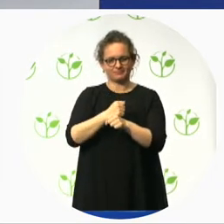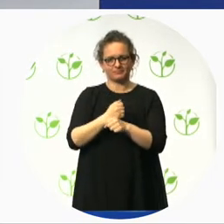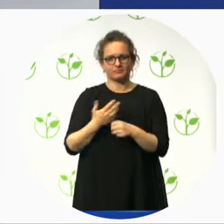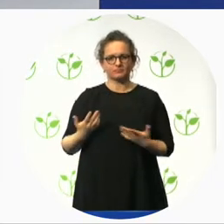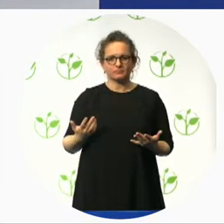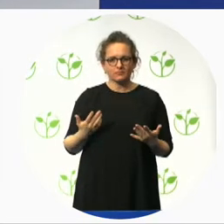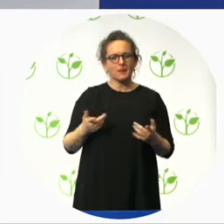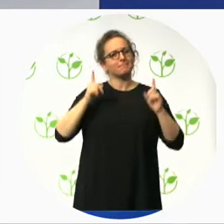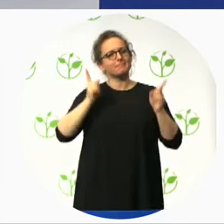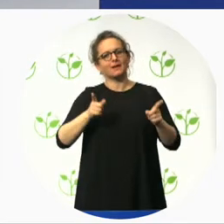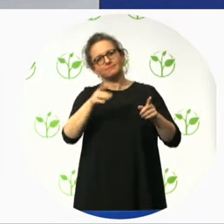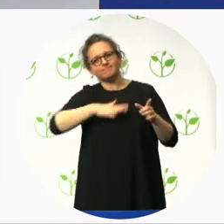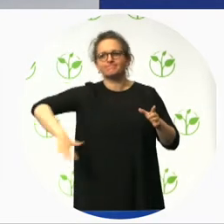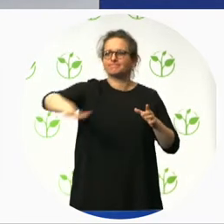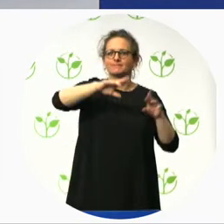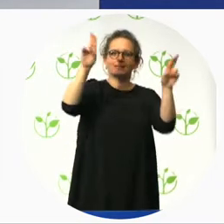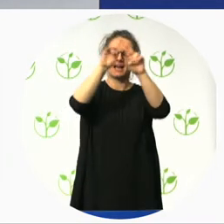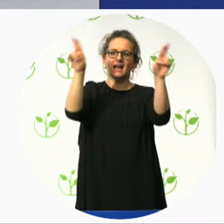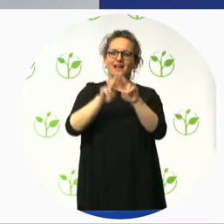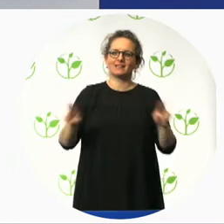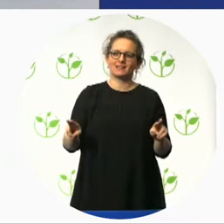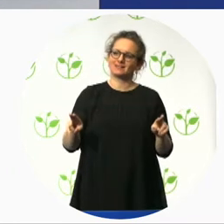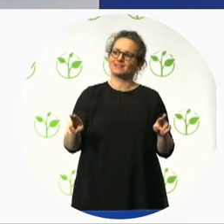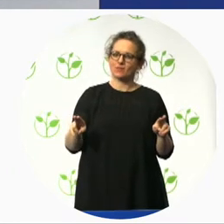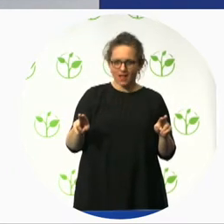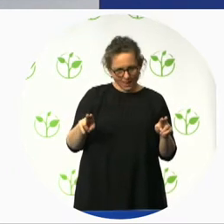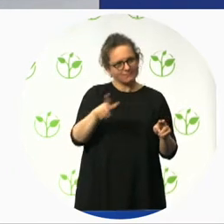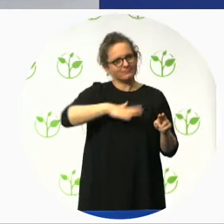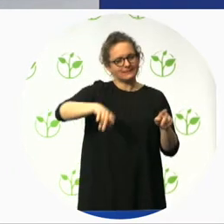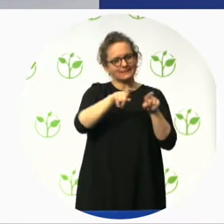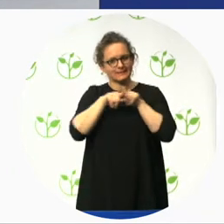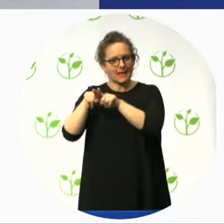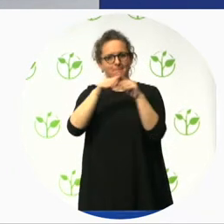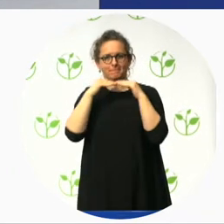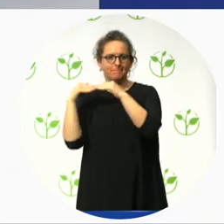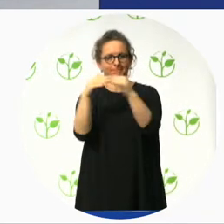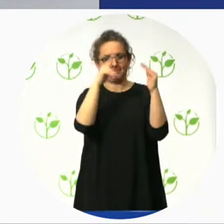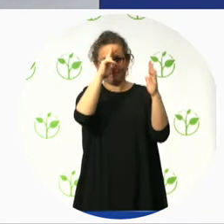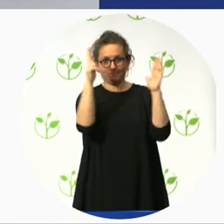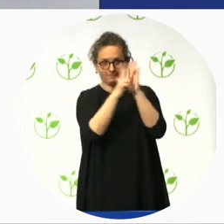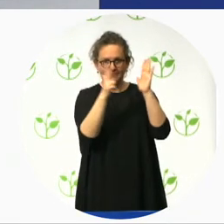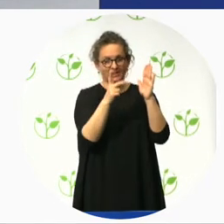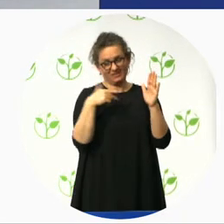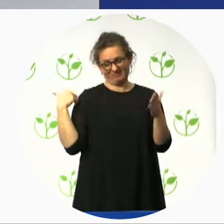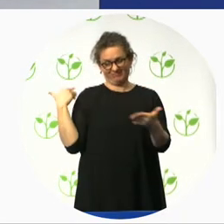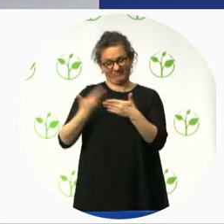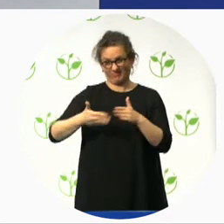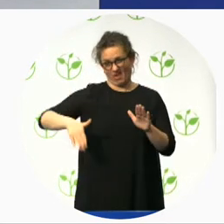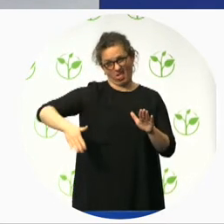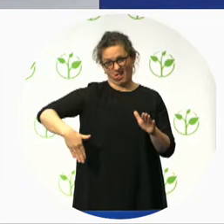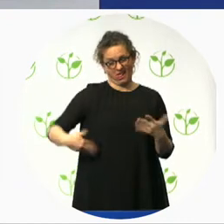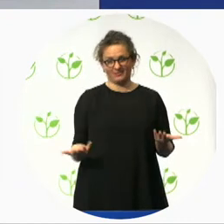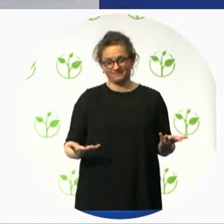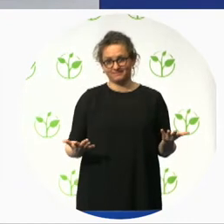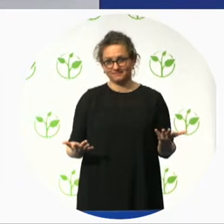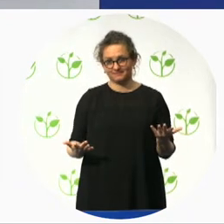first ever international level certification program for built environment accessibility practitioners with evaluation based on both